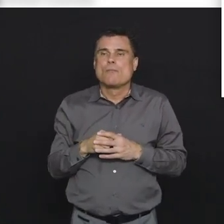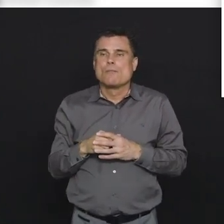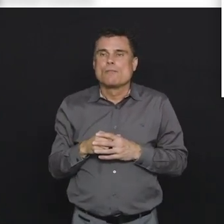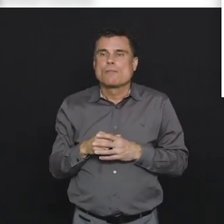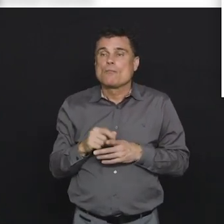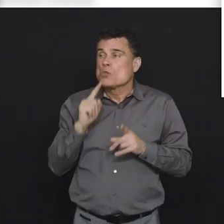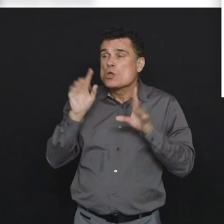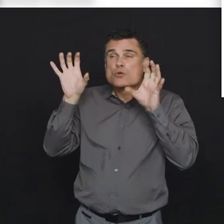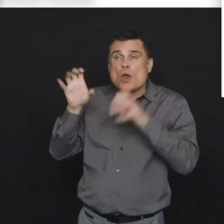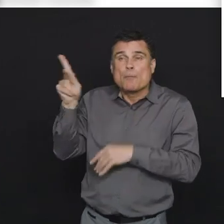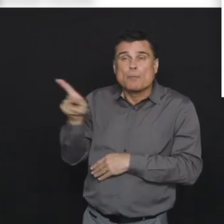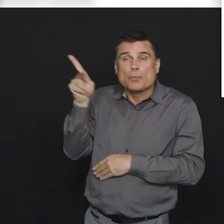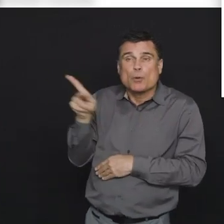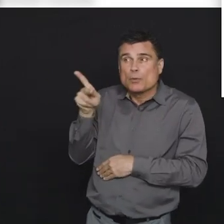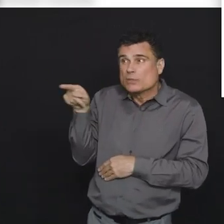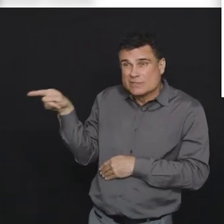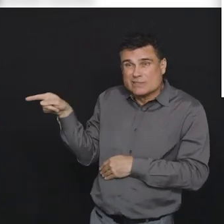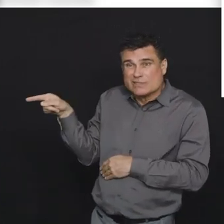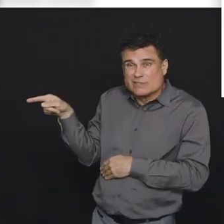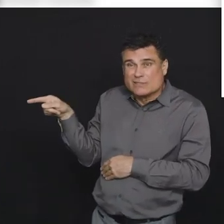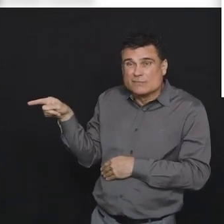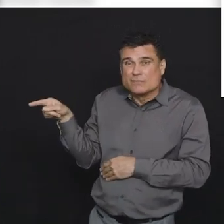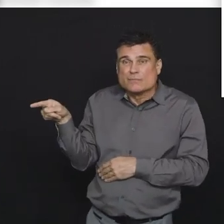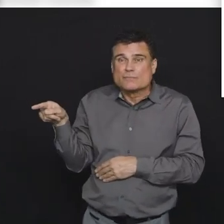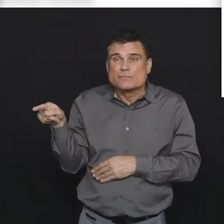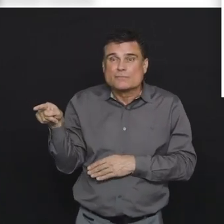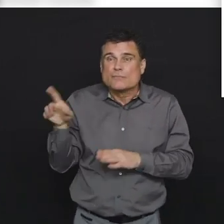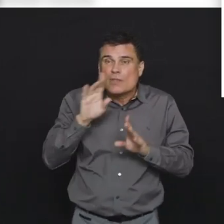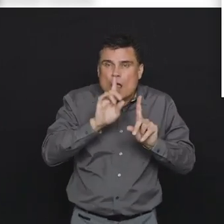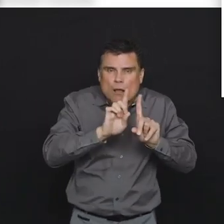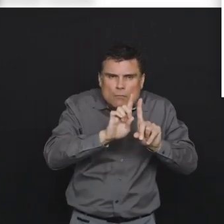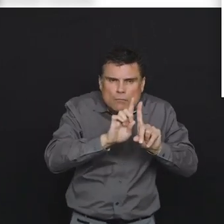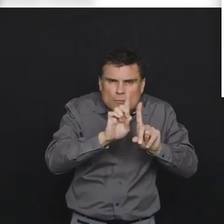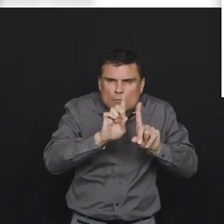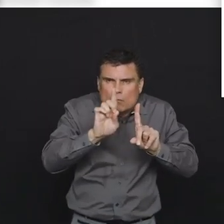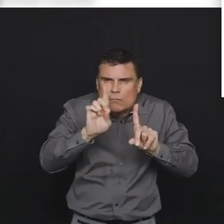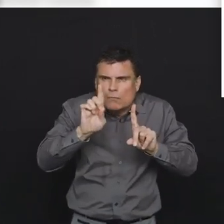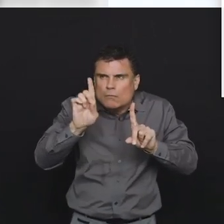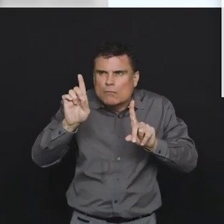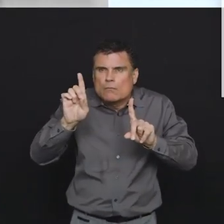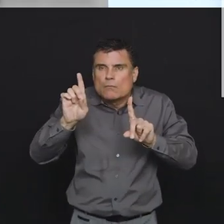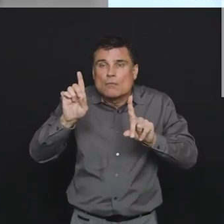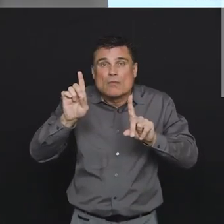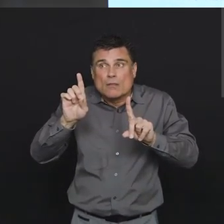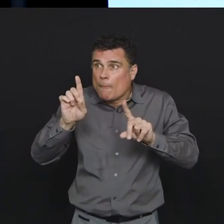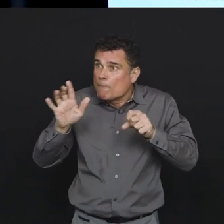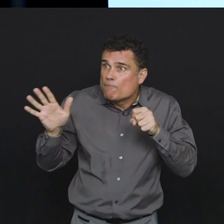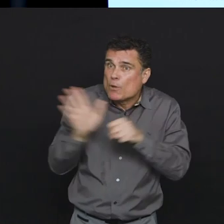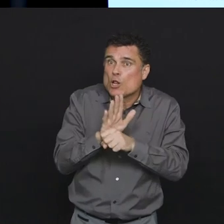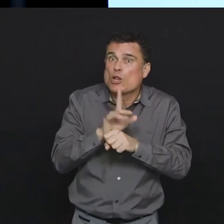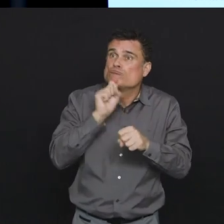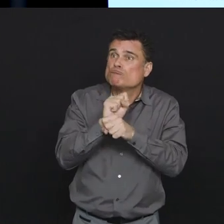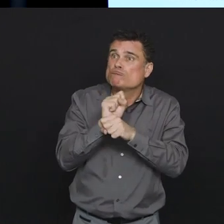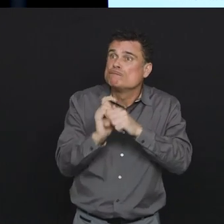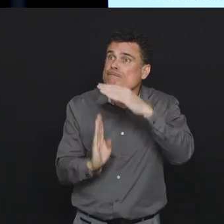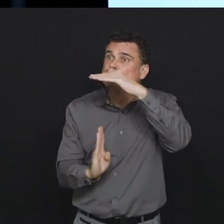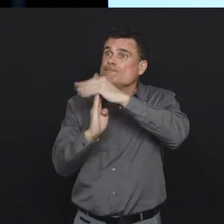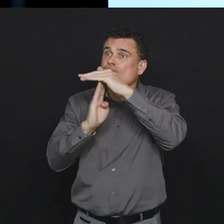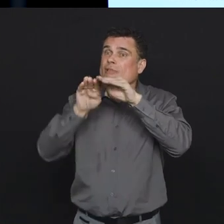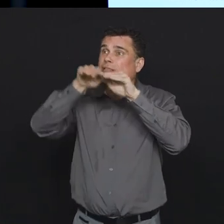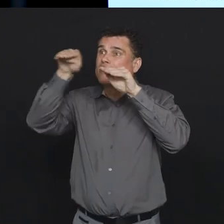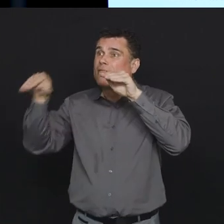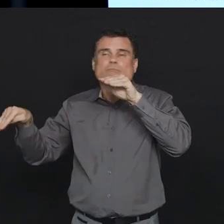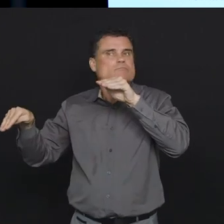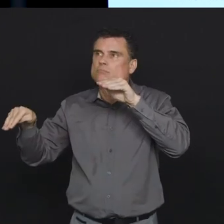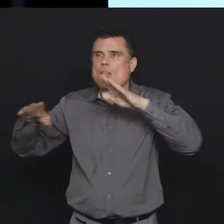Italy, which is the hospital-based scenario. You'll note that the last two, of course, have not finished because they've not fully peaked. And so those are, in terms